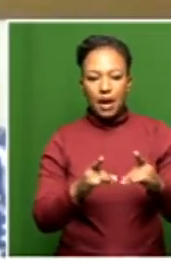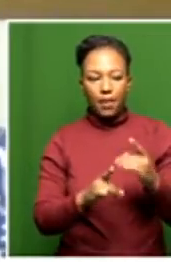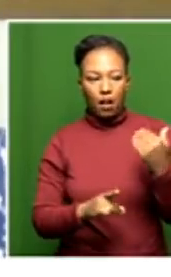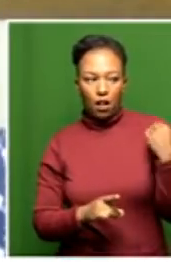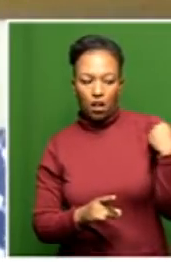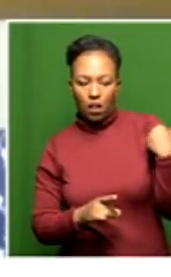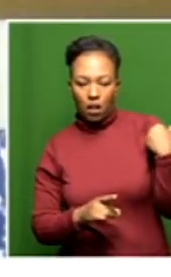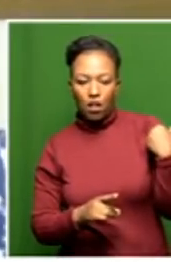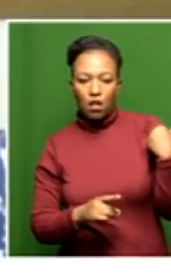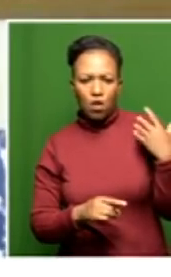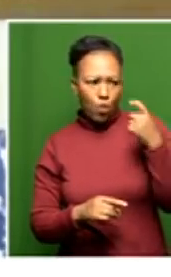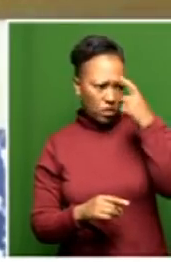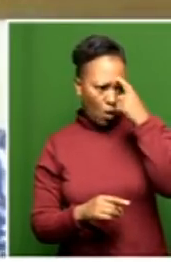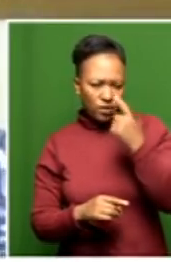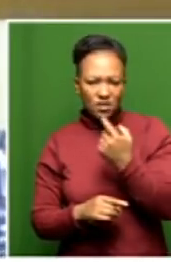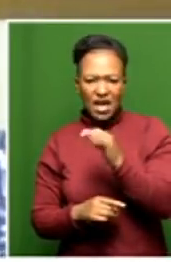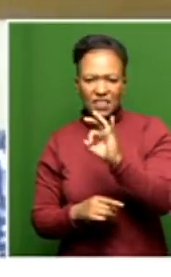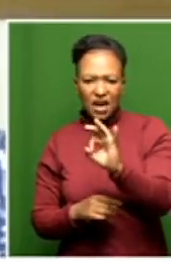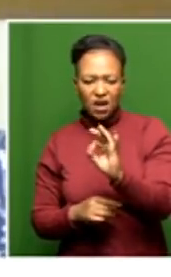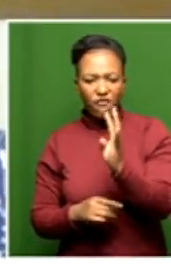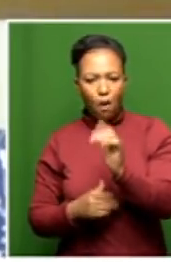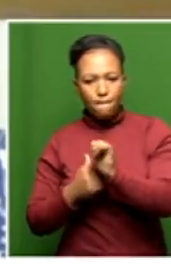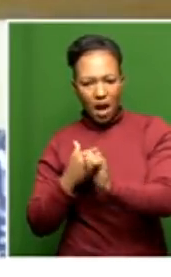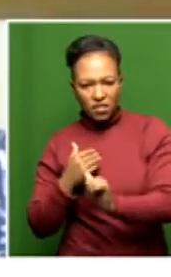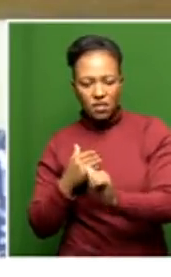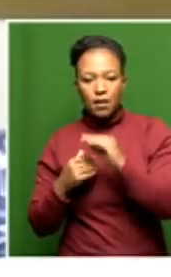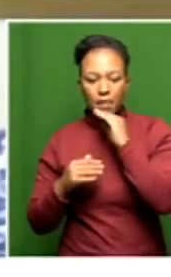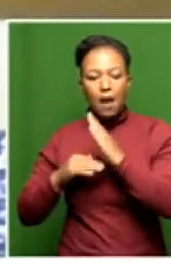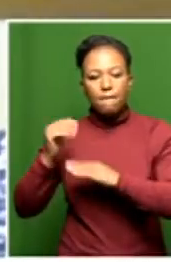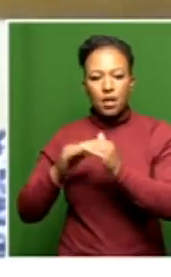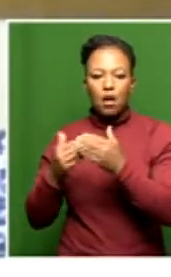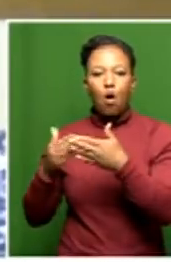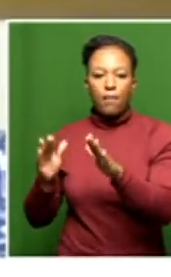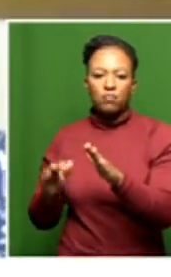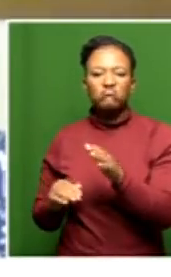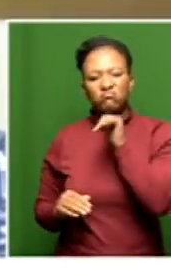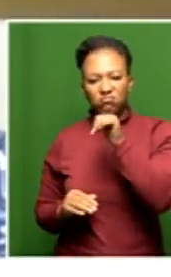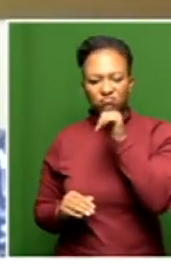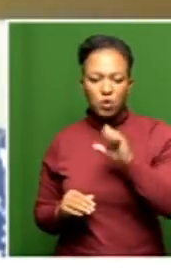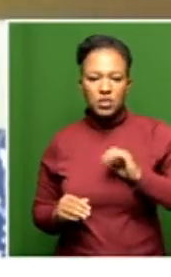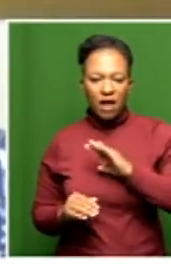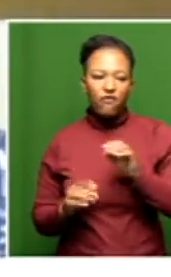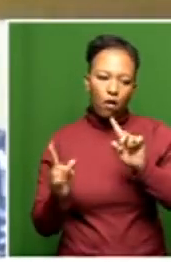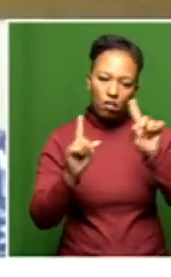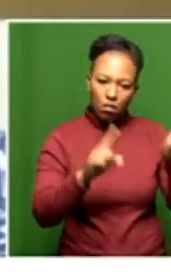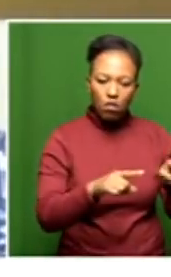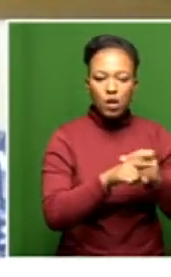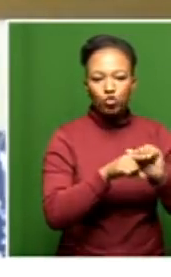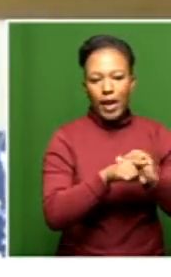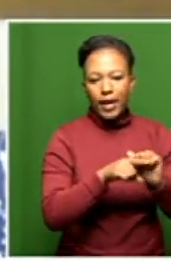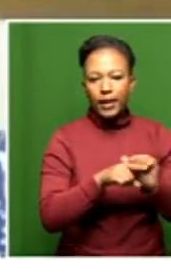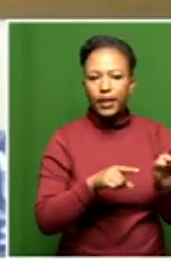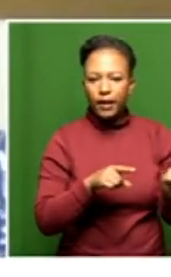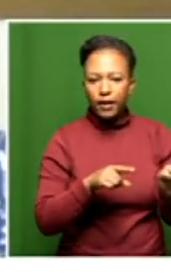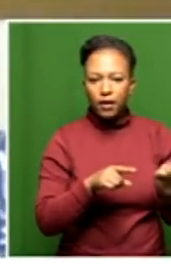the fact that we thought it was going to be for three or four months, the building will be opened. And we said, all right, let the staff come for training. Throughout this